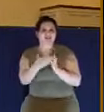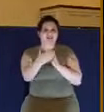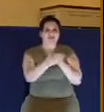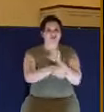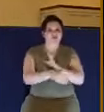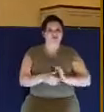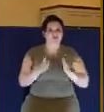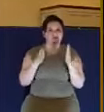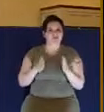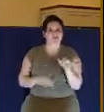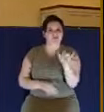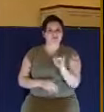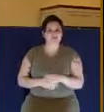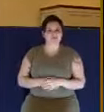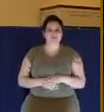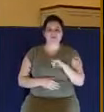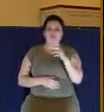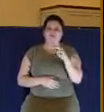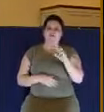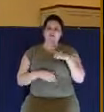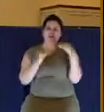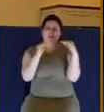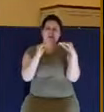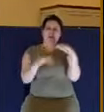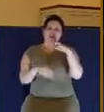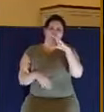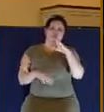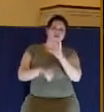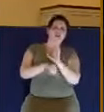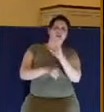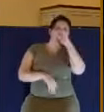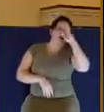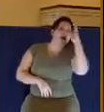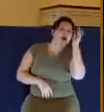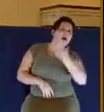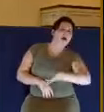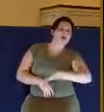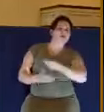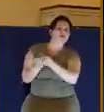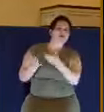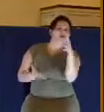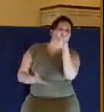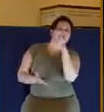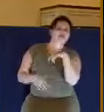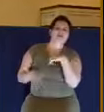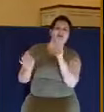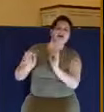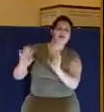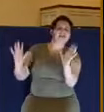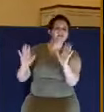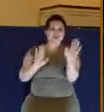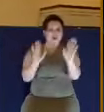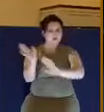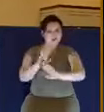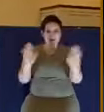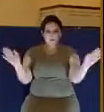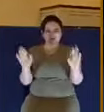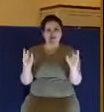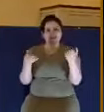James is not teaching that the church should ignore or despise the rich because of their riches. That would be reverse discrimination.